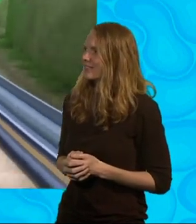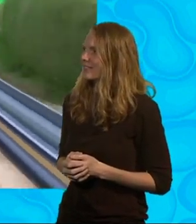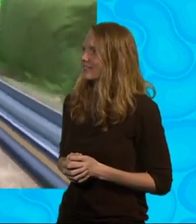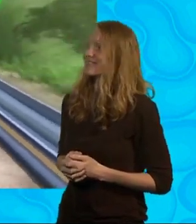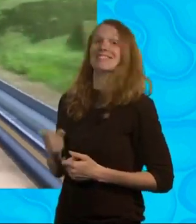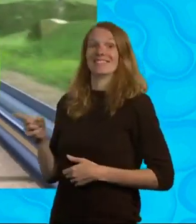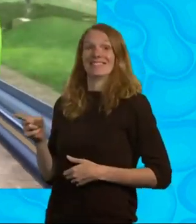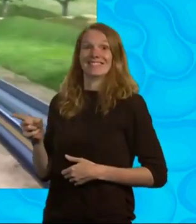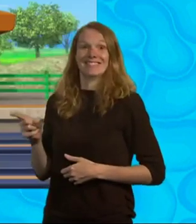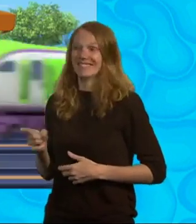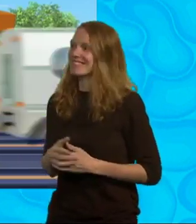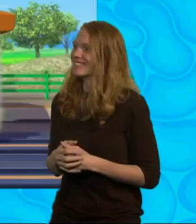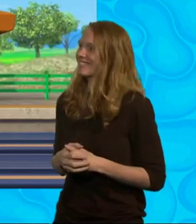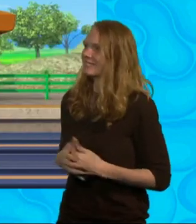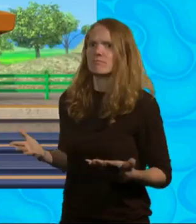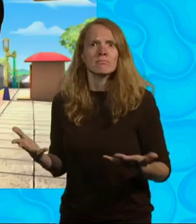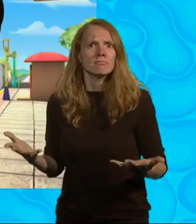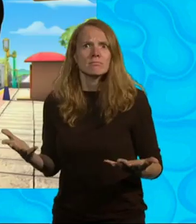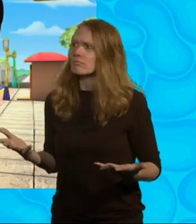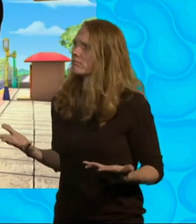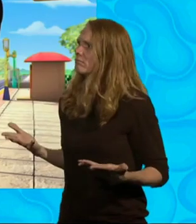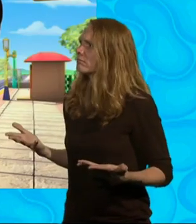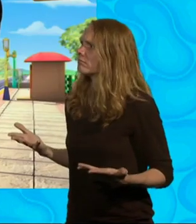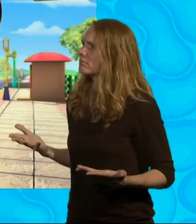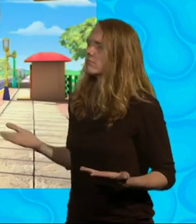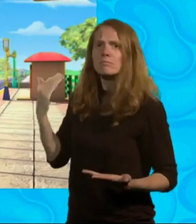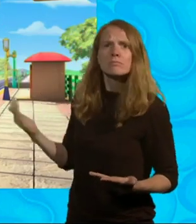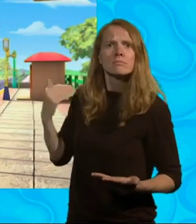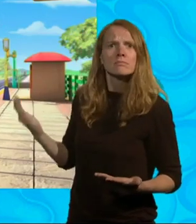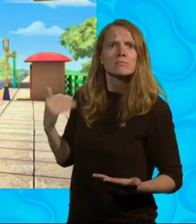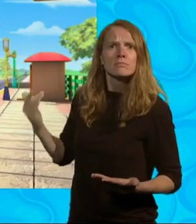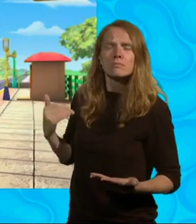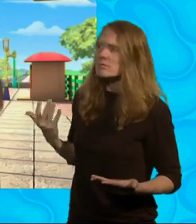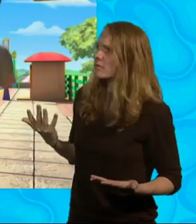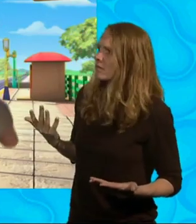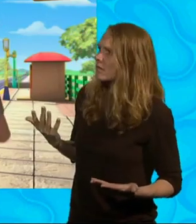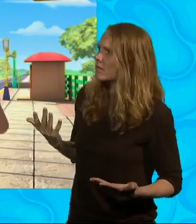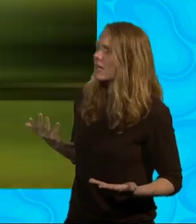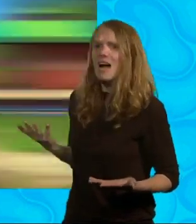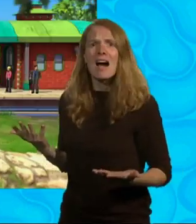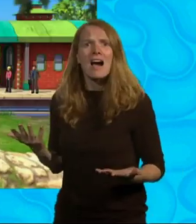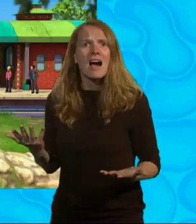Go, Coco! Go, Coco! Go, Coco! Hey! That was our ride. Come back!